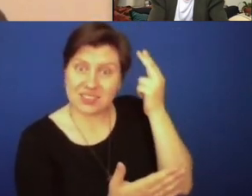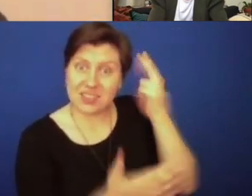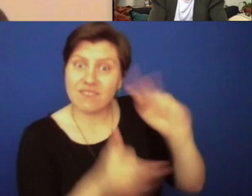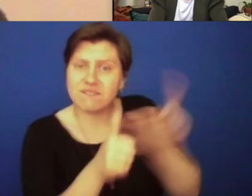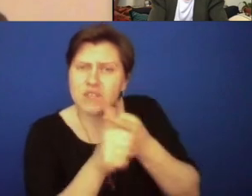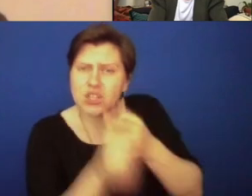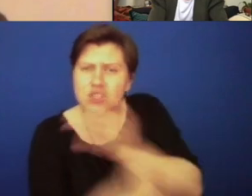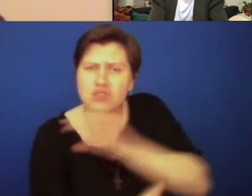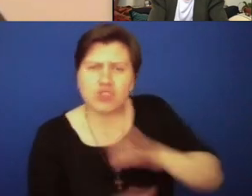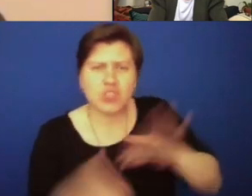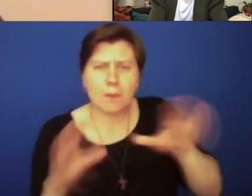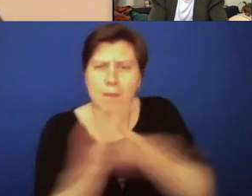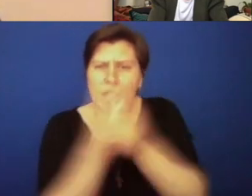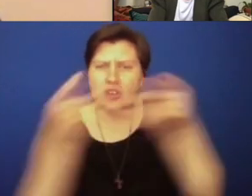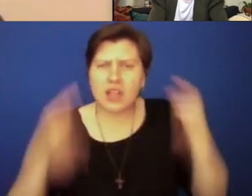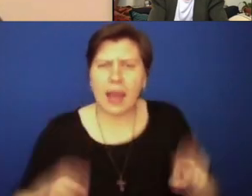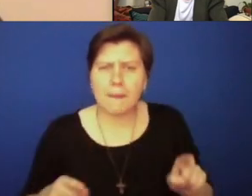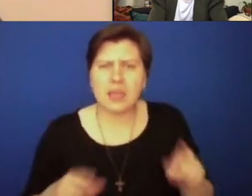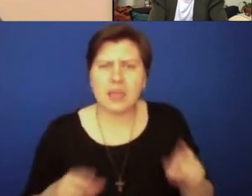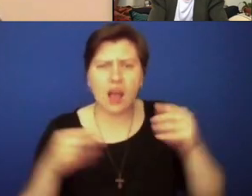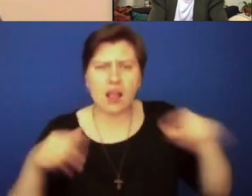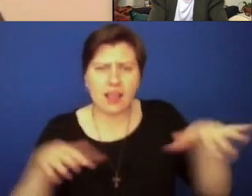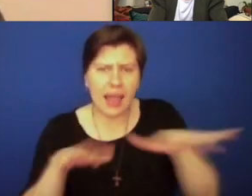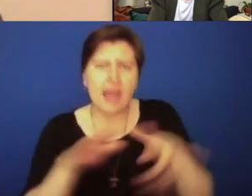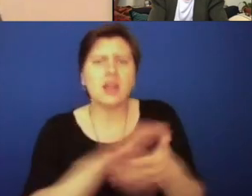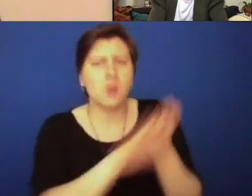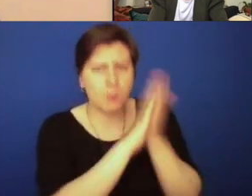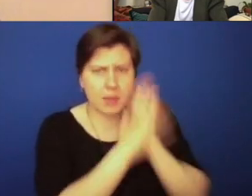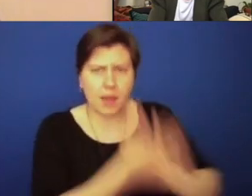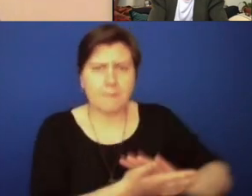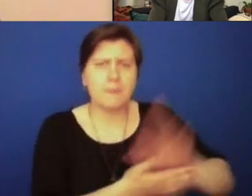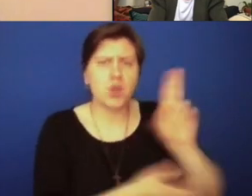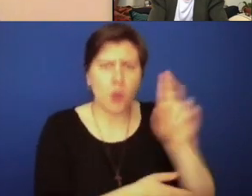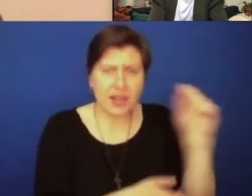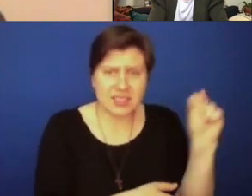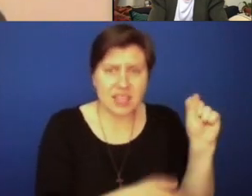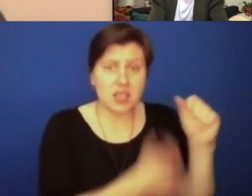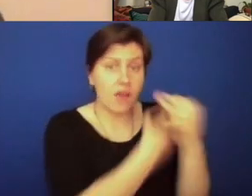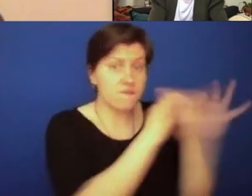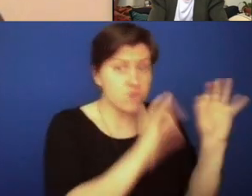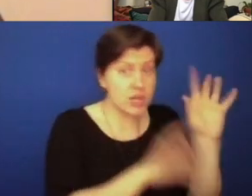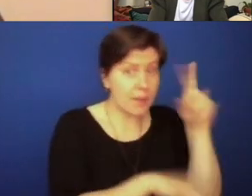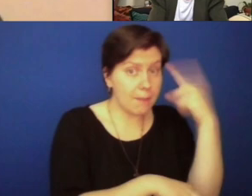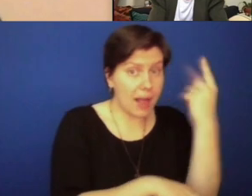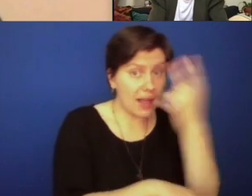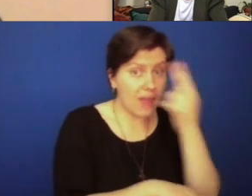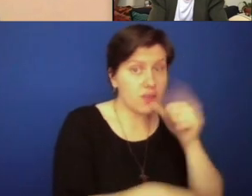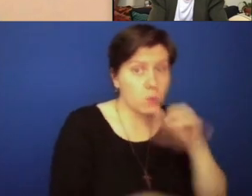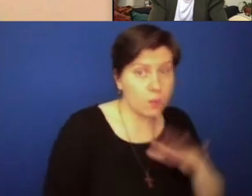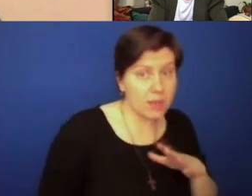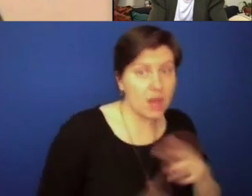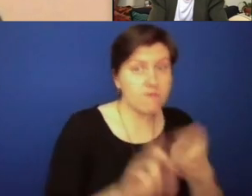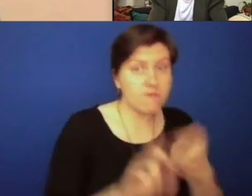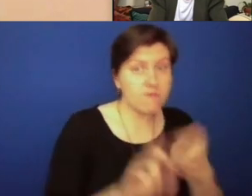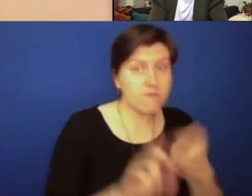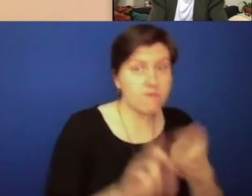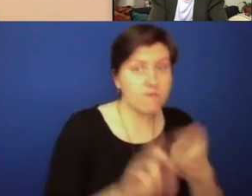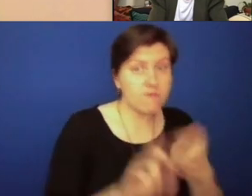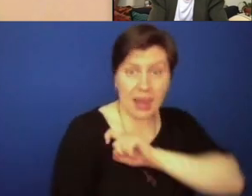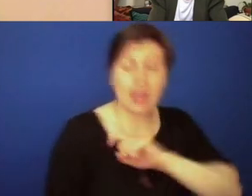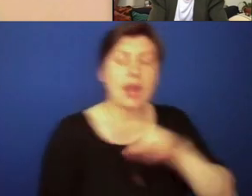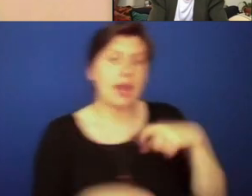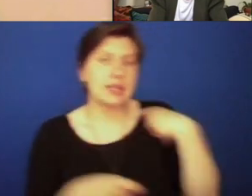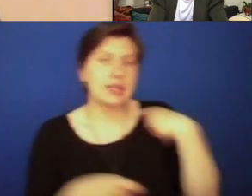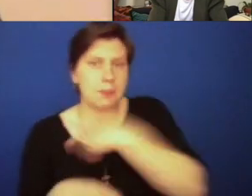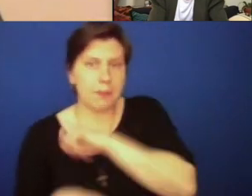the first marriage, Christian marriage that takes place in the land area that becomes the United States, is between a free Black Catholic woman from Spain and a Spanish